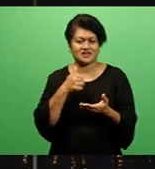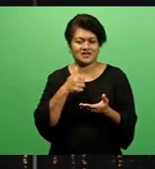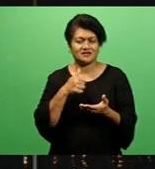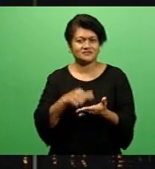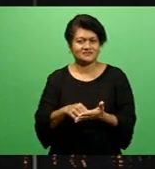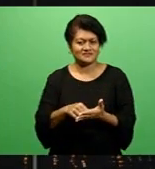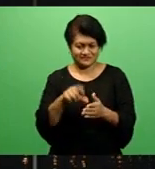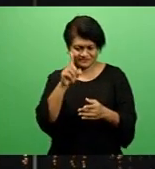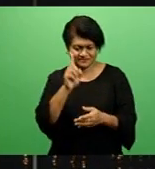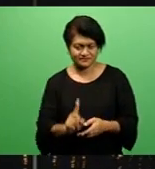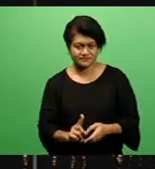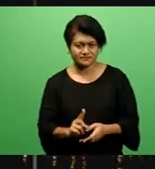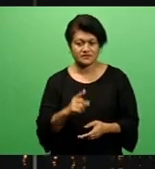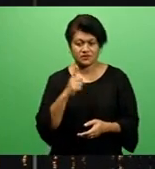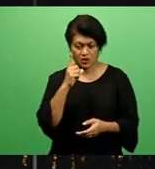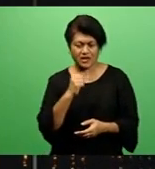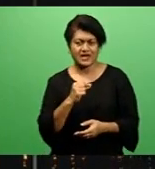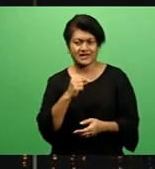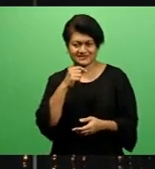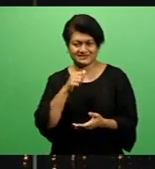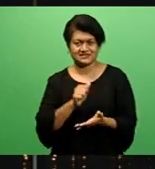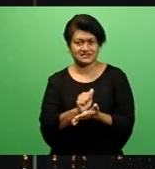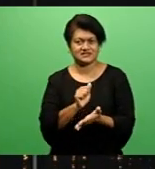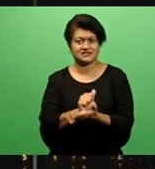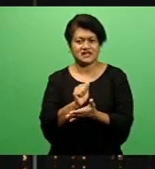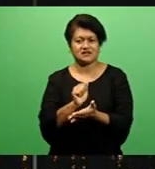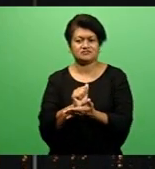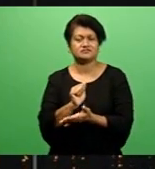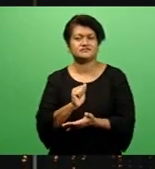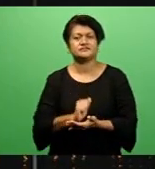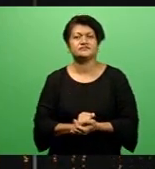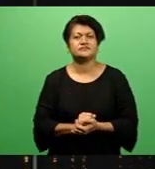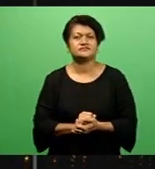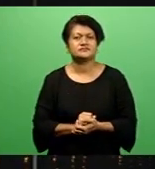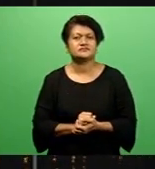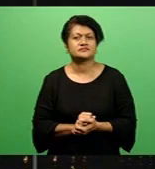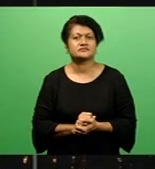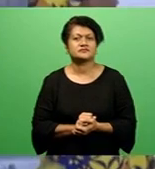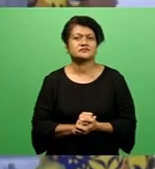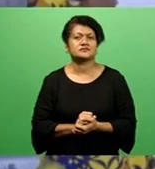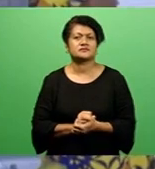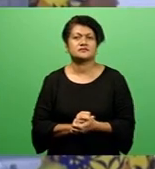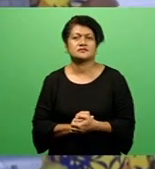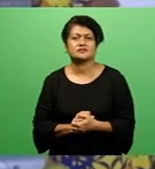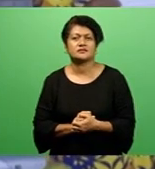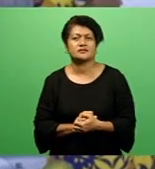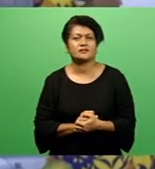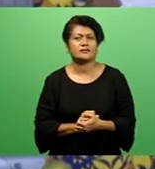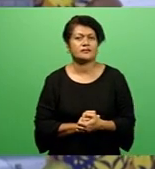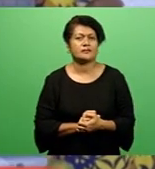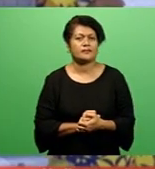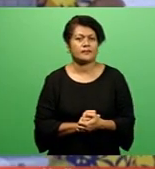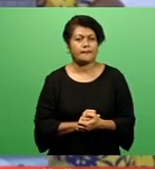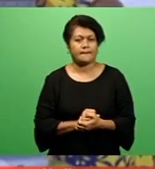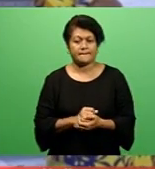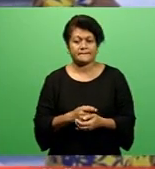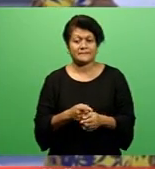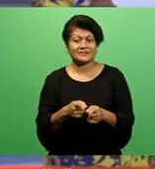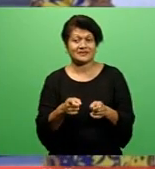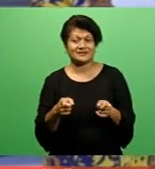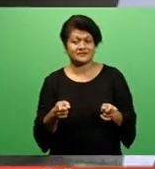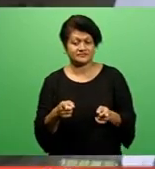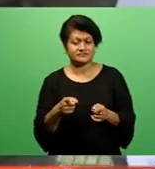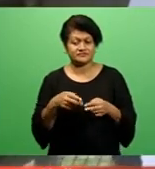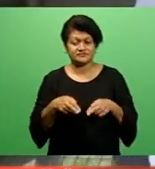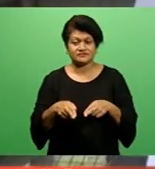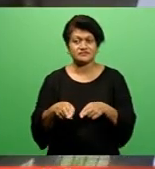definitely benefit families that rely on the stalls for their livelihood, Philippa Naikasu reports. These roadside stalls